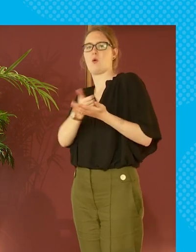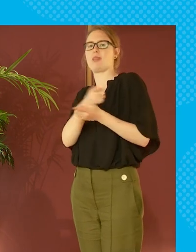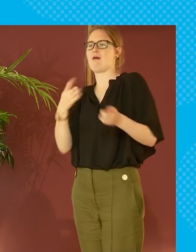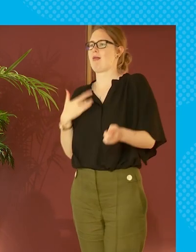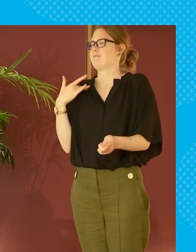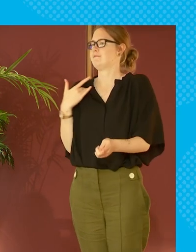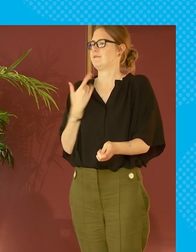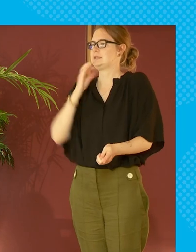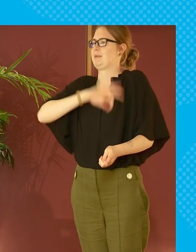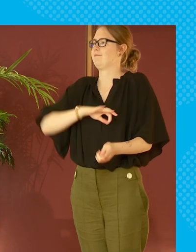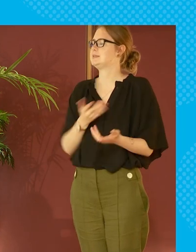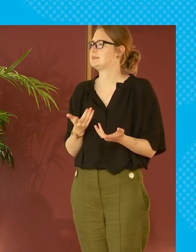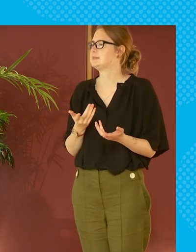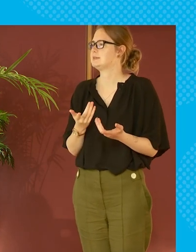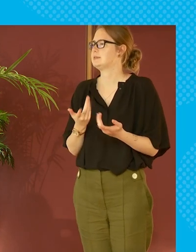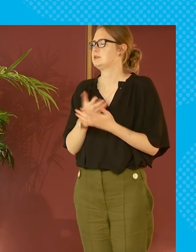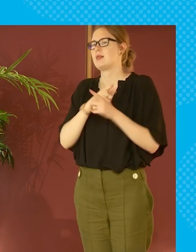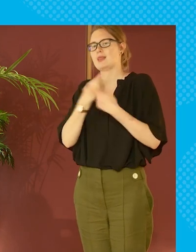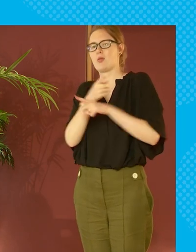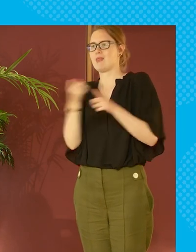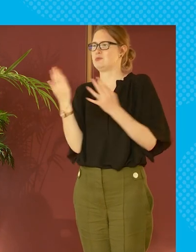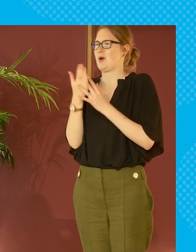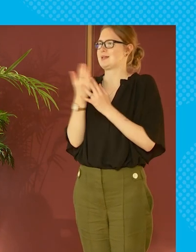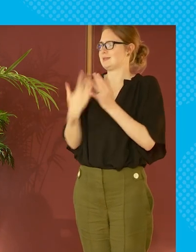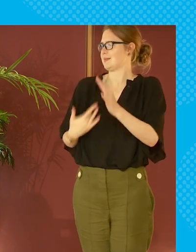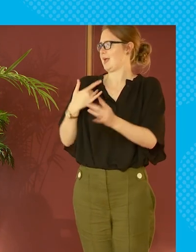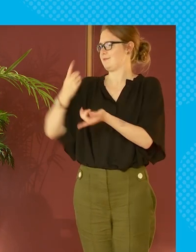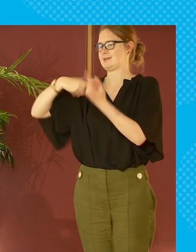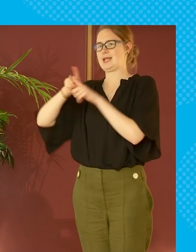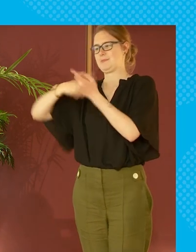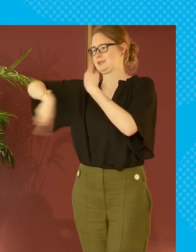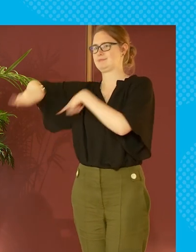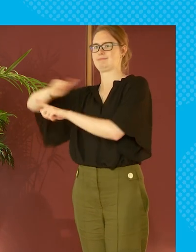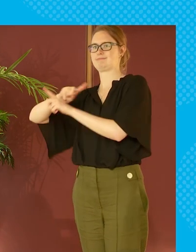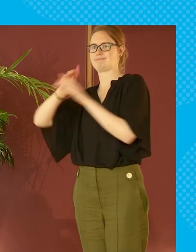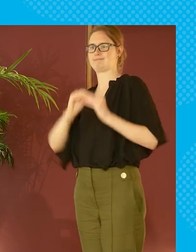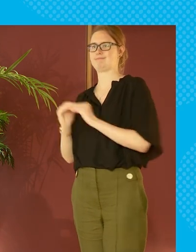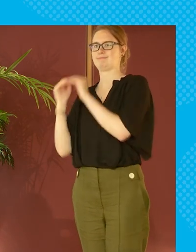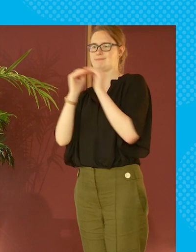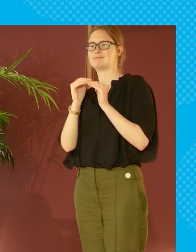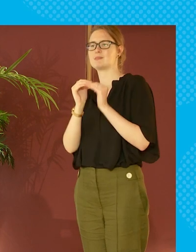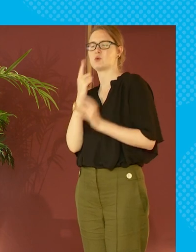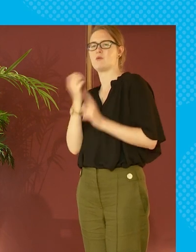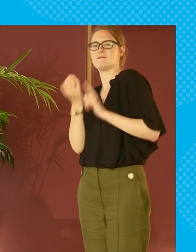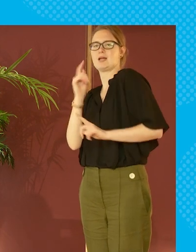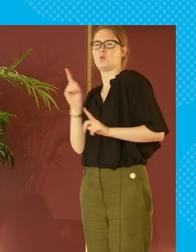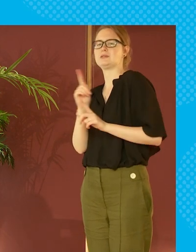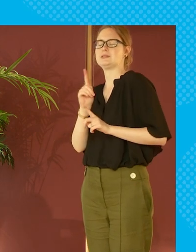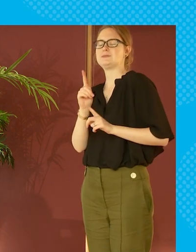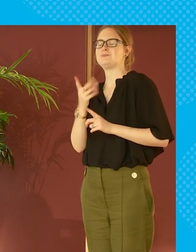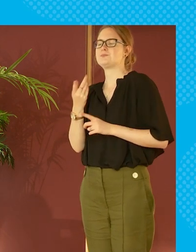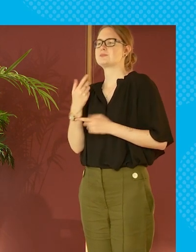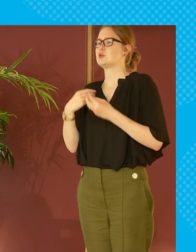know what you